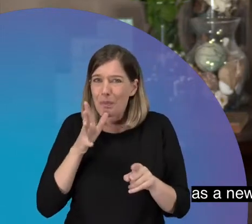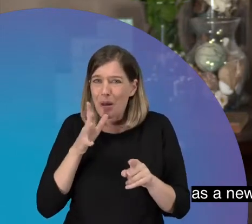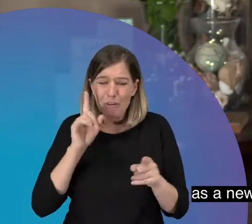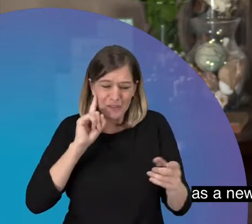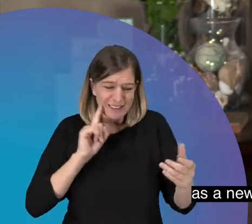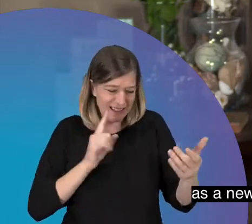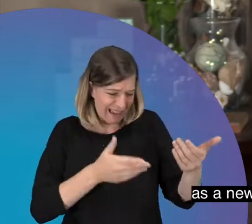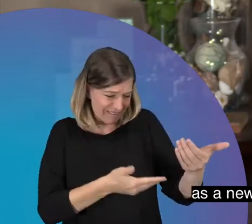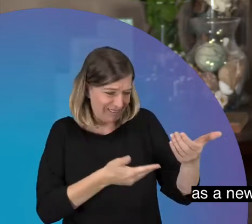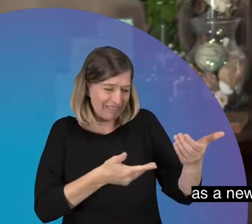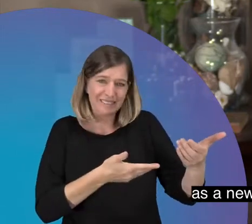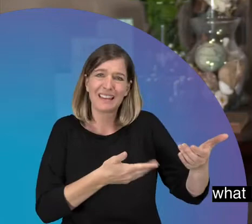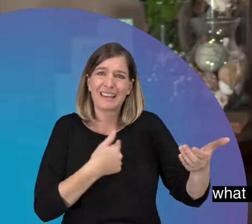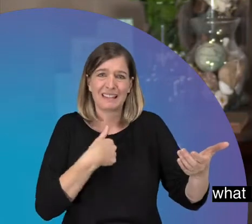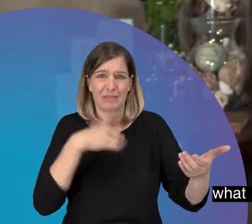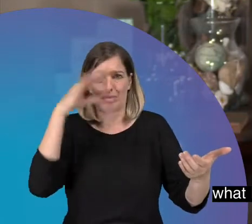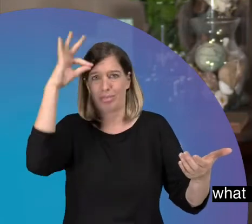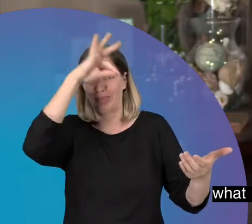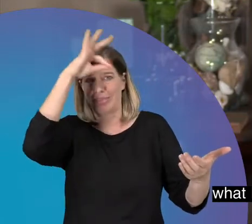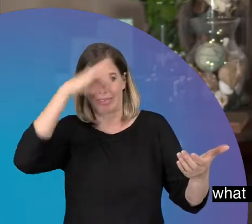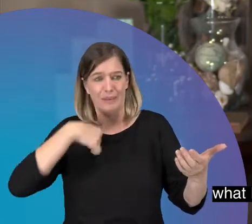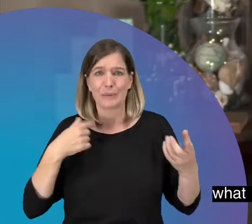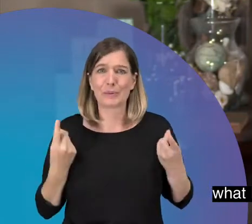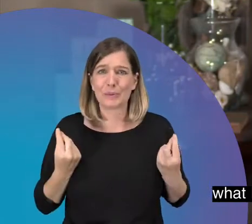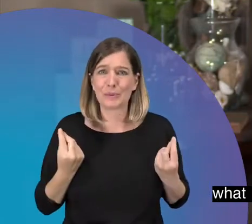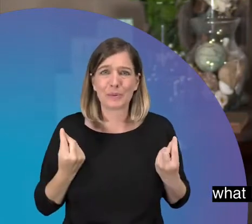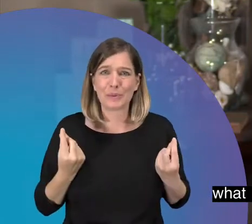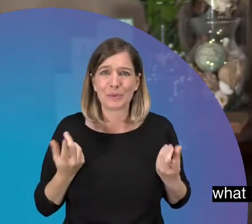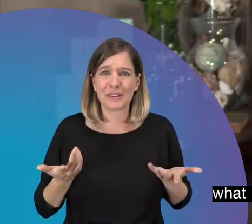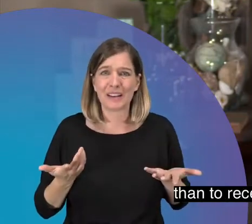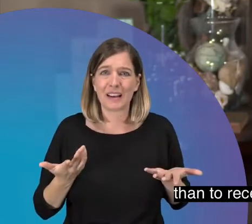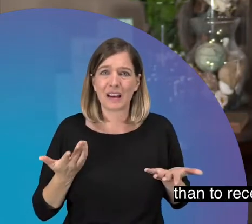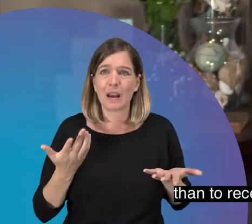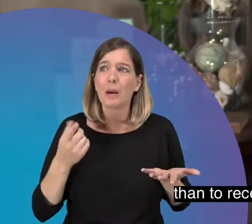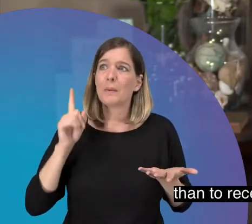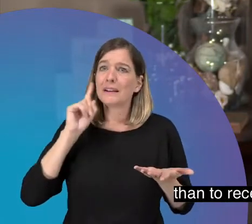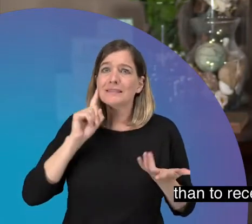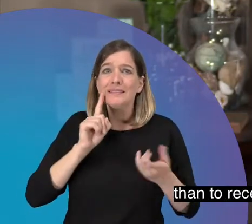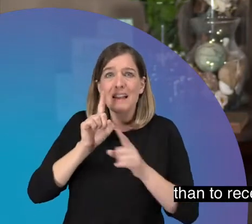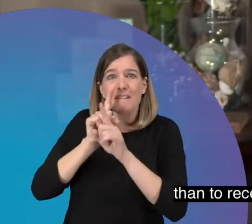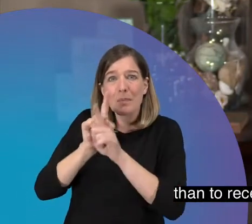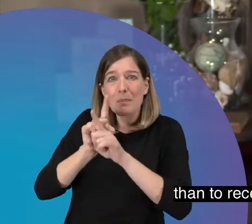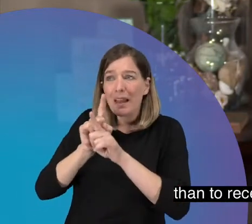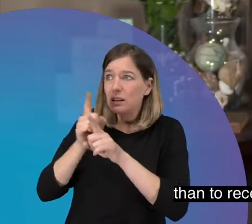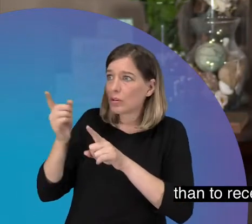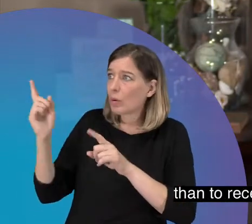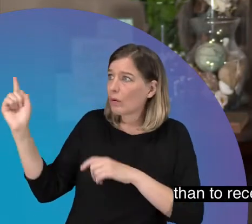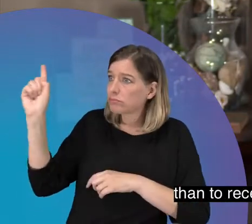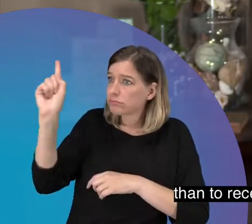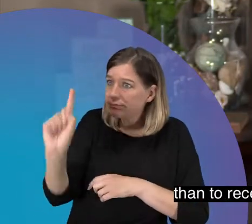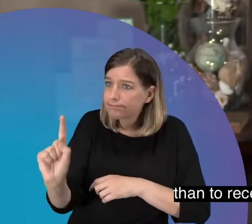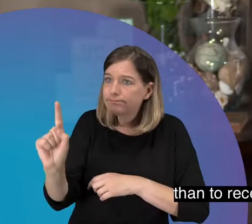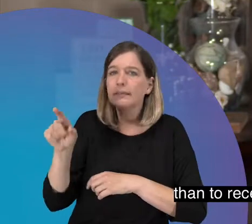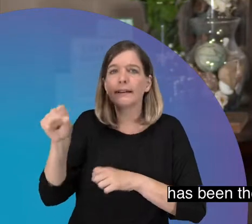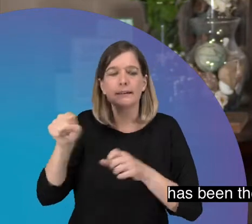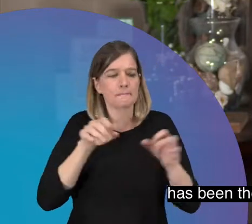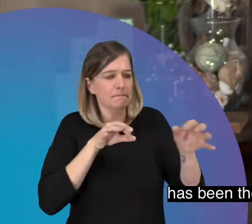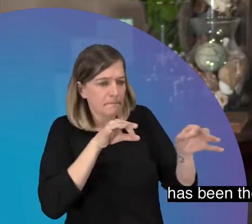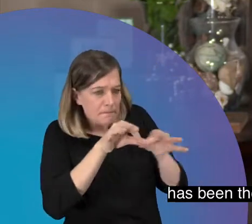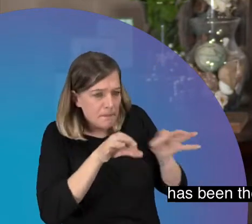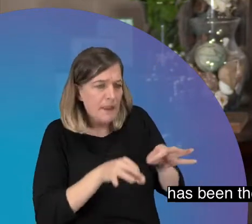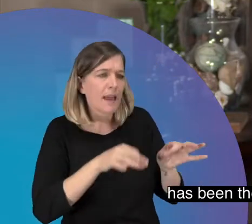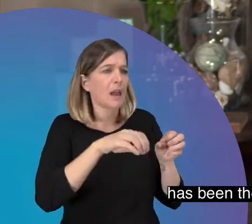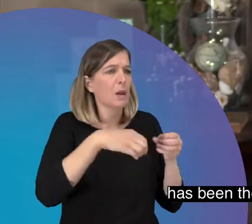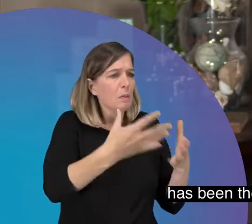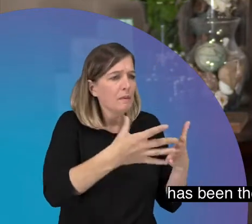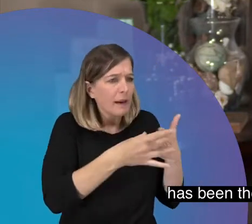mom to a deaf child, I had no clue what I was doing. And what better way than to, you know, receive services from a Deaf Mentor who has been there